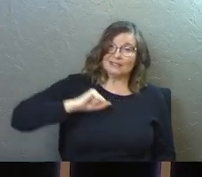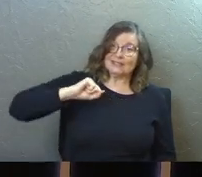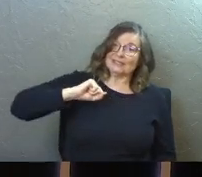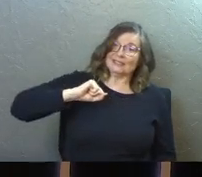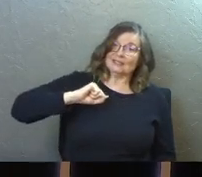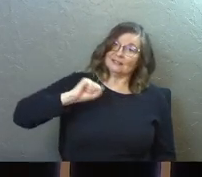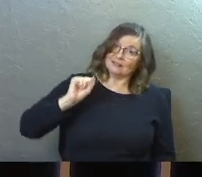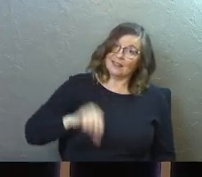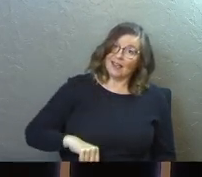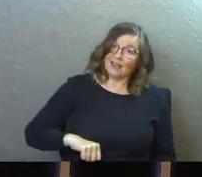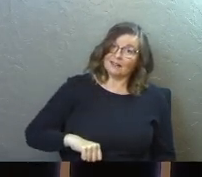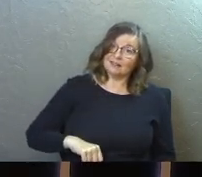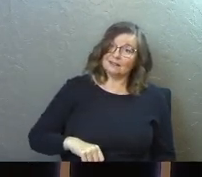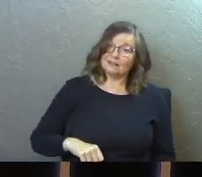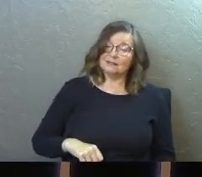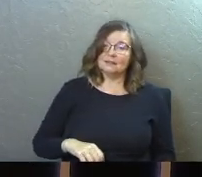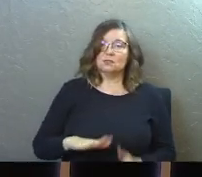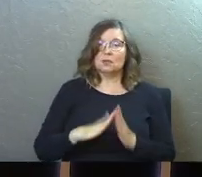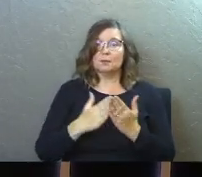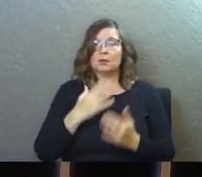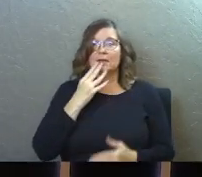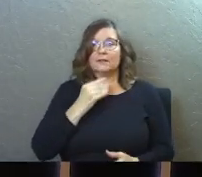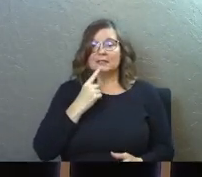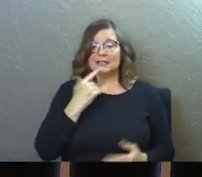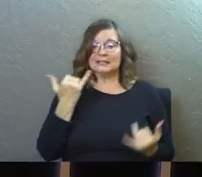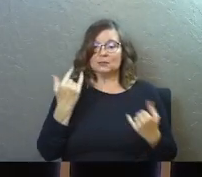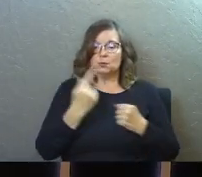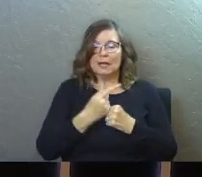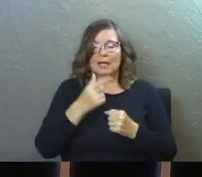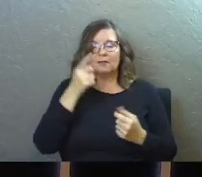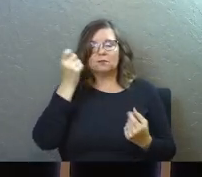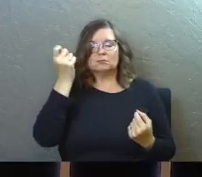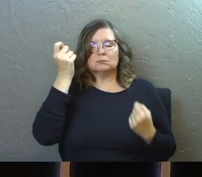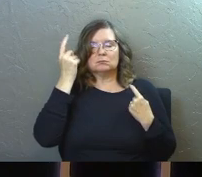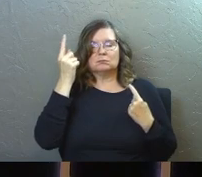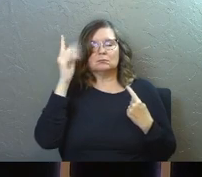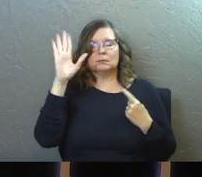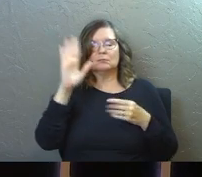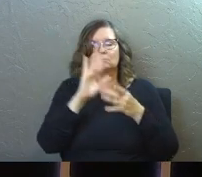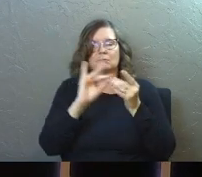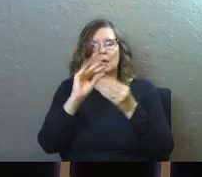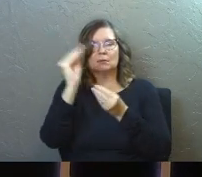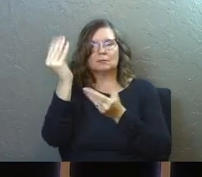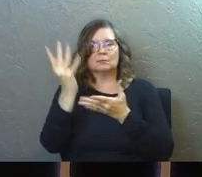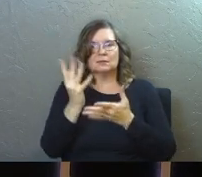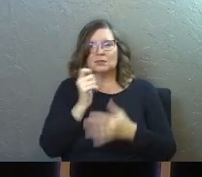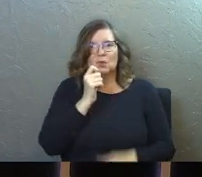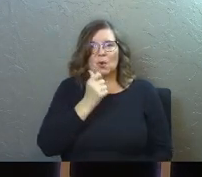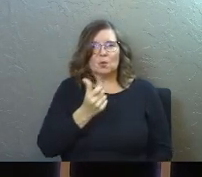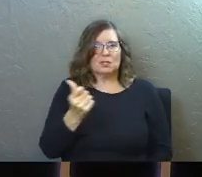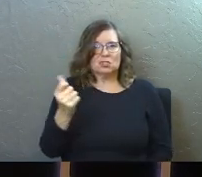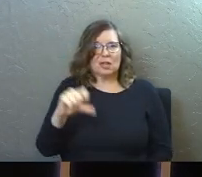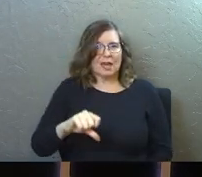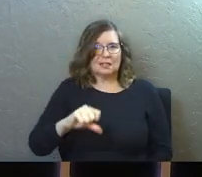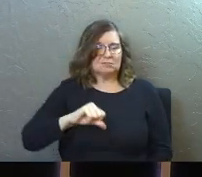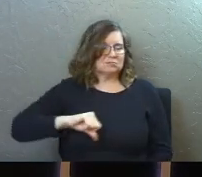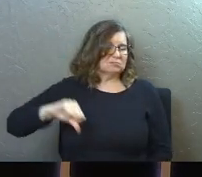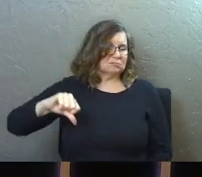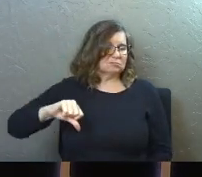him. So don't resist. Book of Hebrews says today, if you hear his voice, today, you hear his voice, don't reject him.